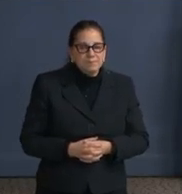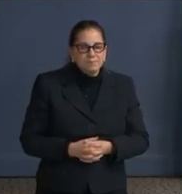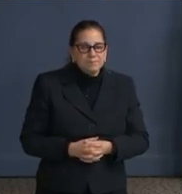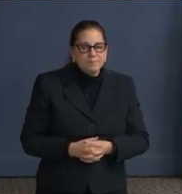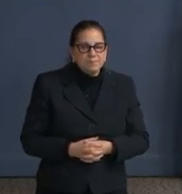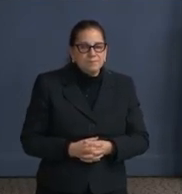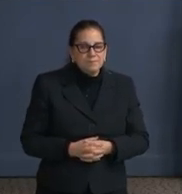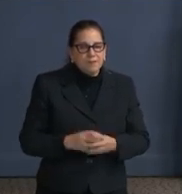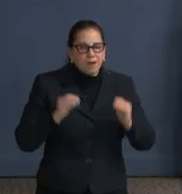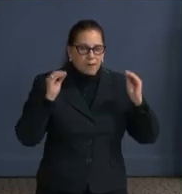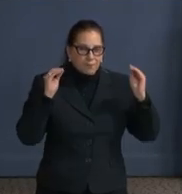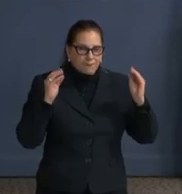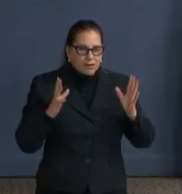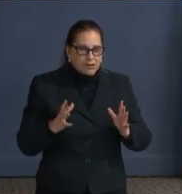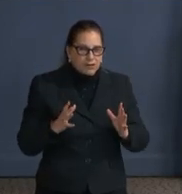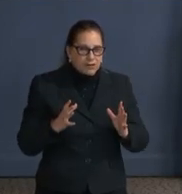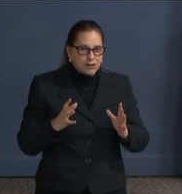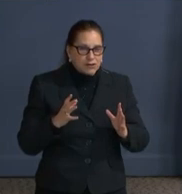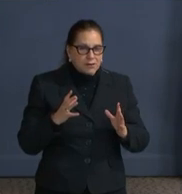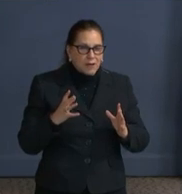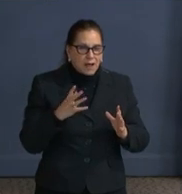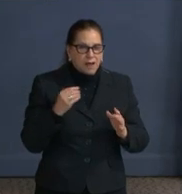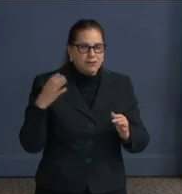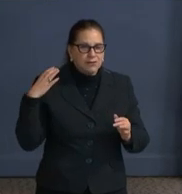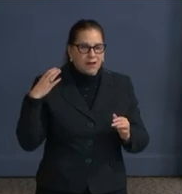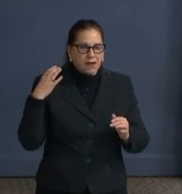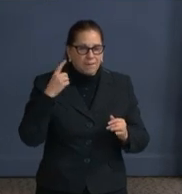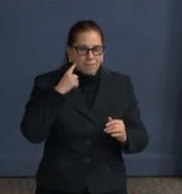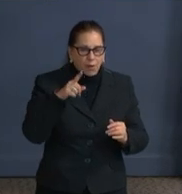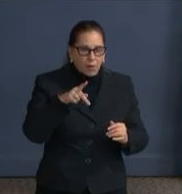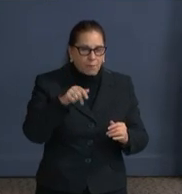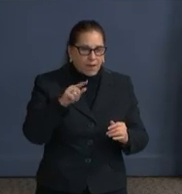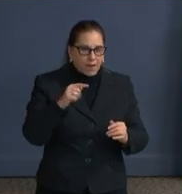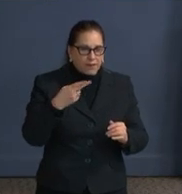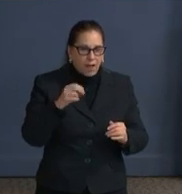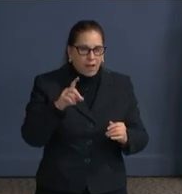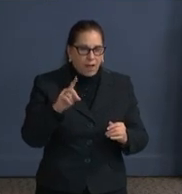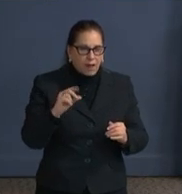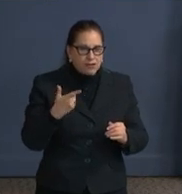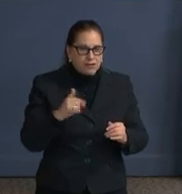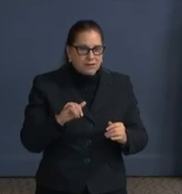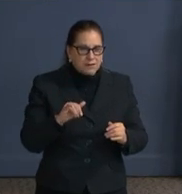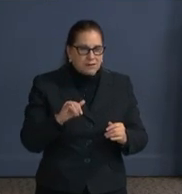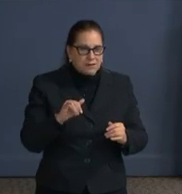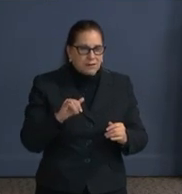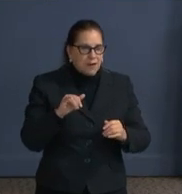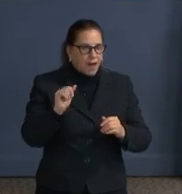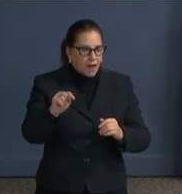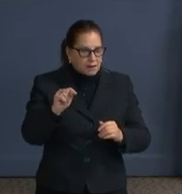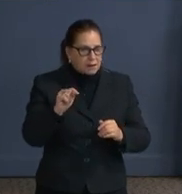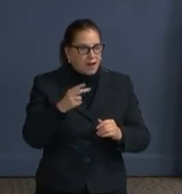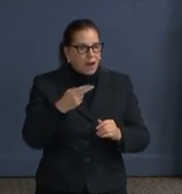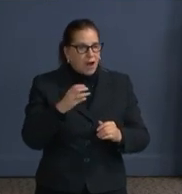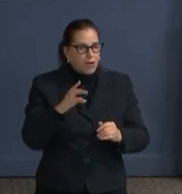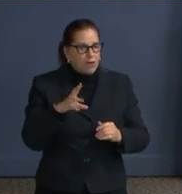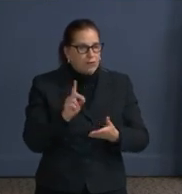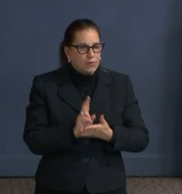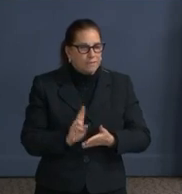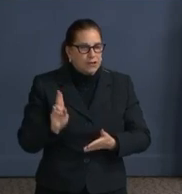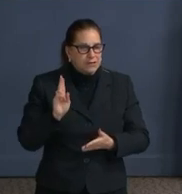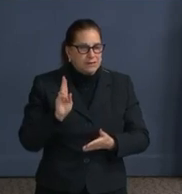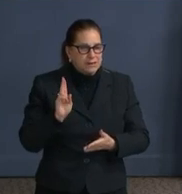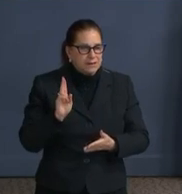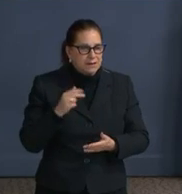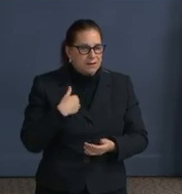and chair of pathology at Howard University. And so this is an opportunity for me to move into the academic